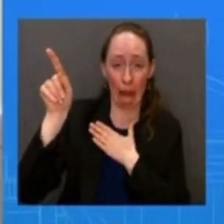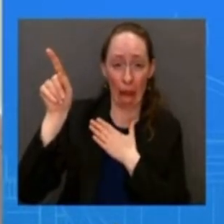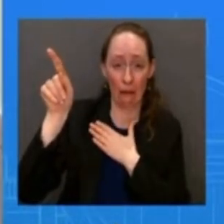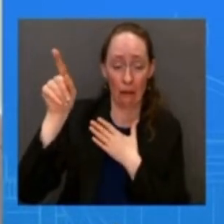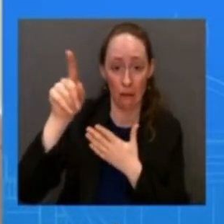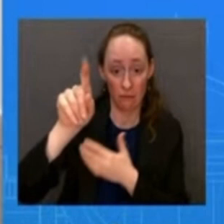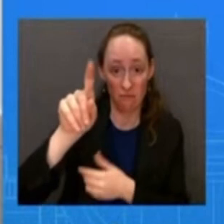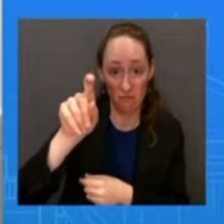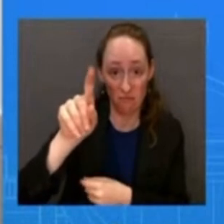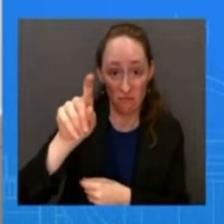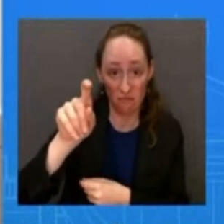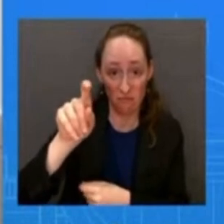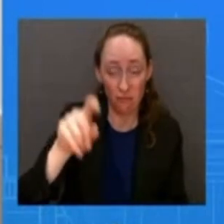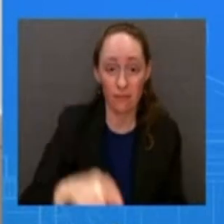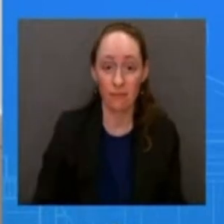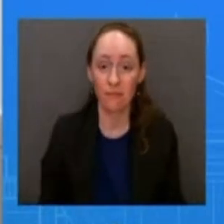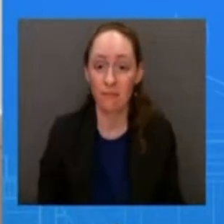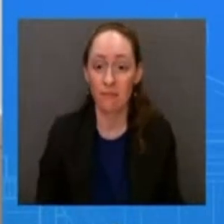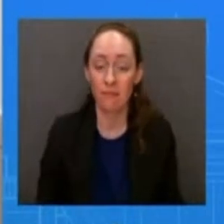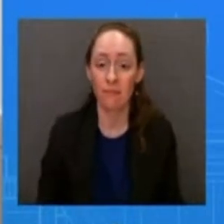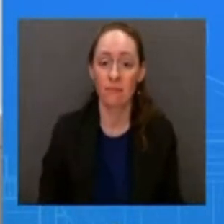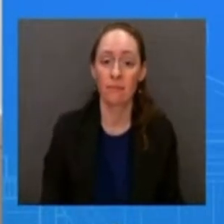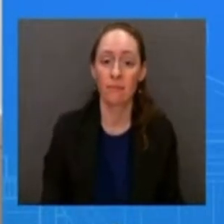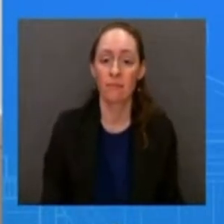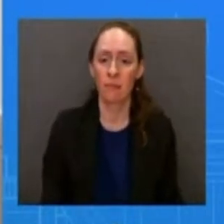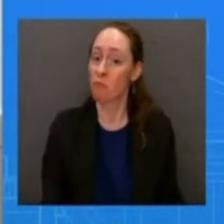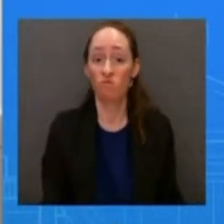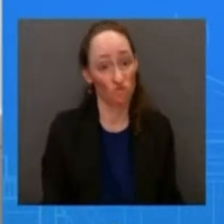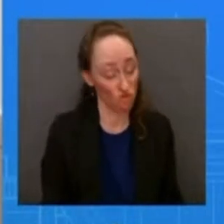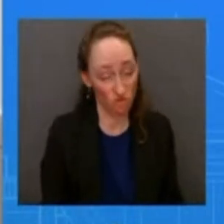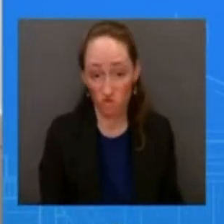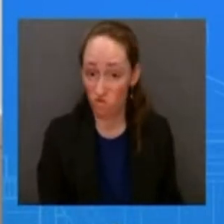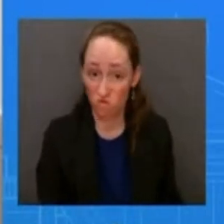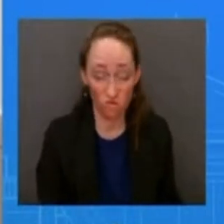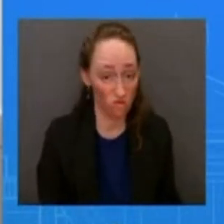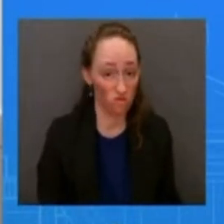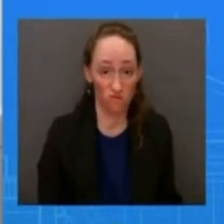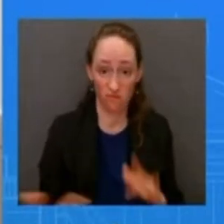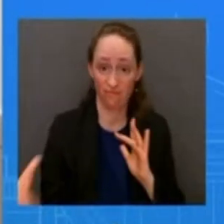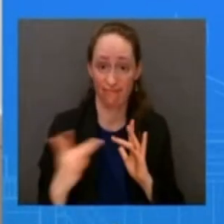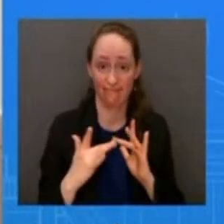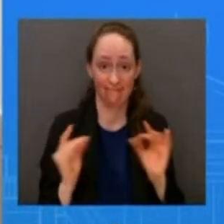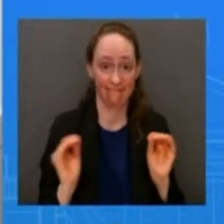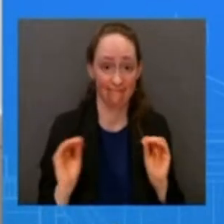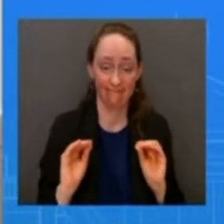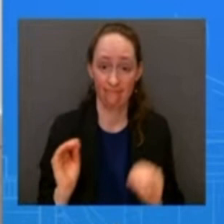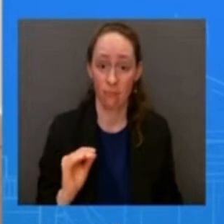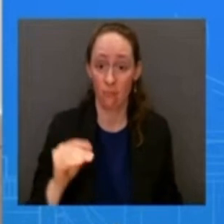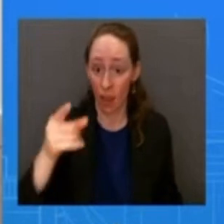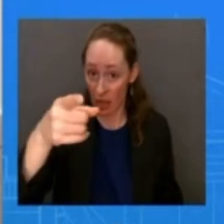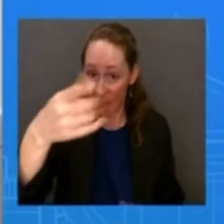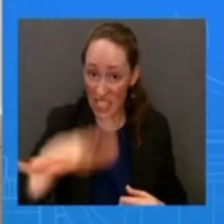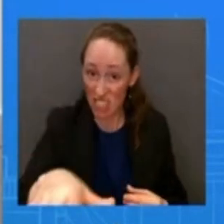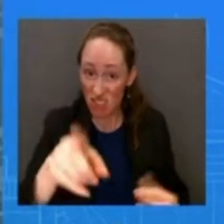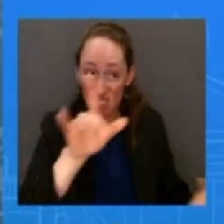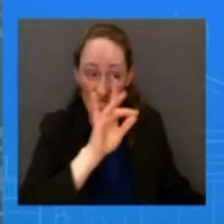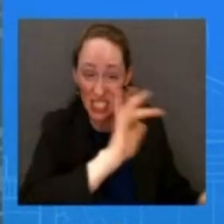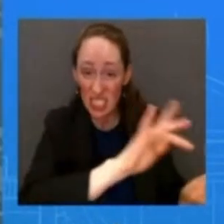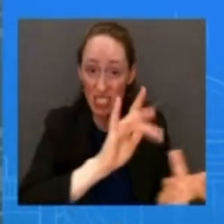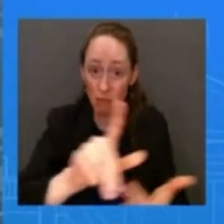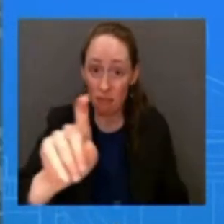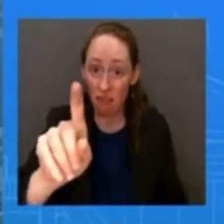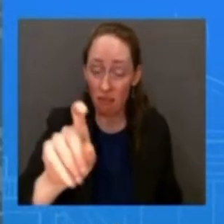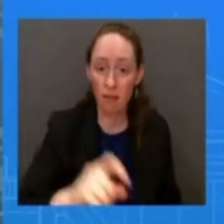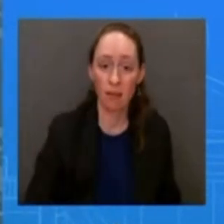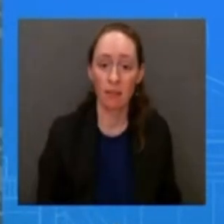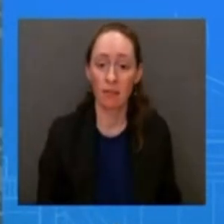companies that could operate similar sized flying objects either here in the u.s or elsewhere i don't have anything to preview a